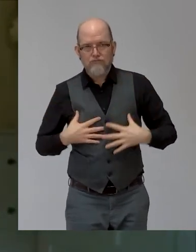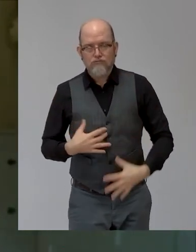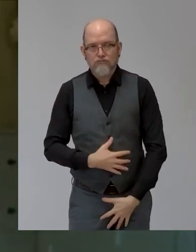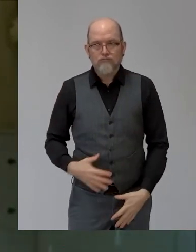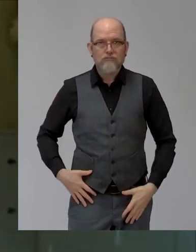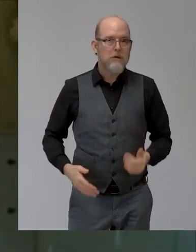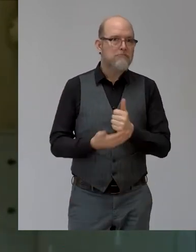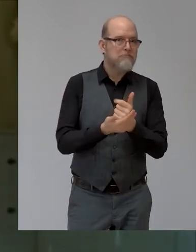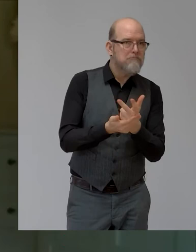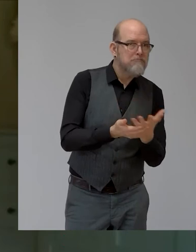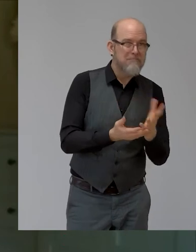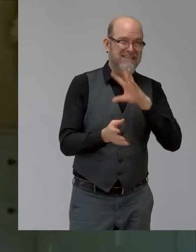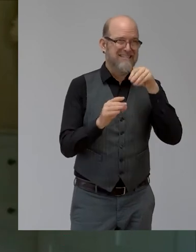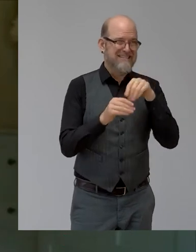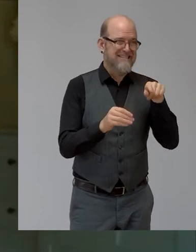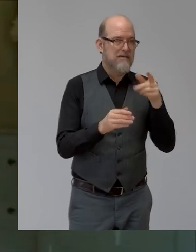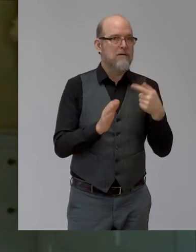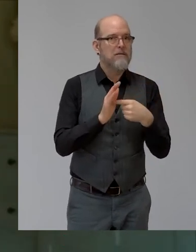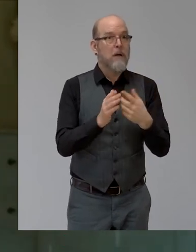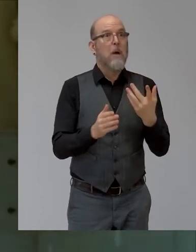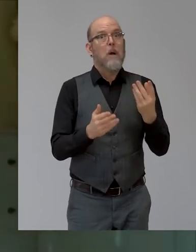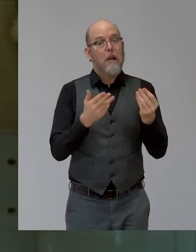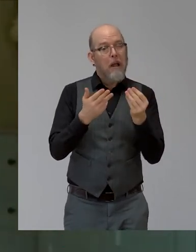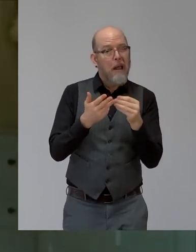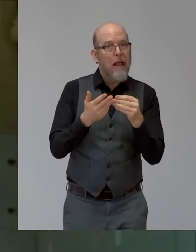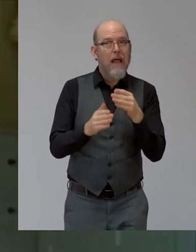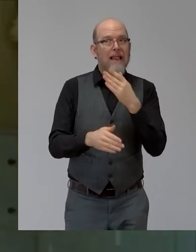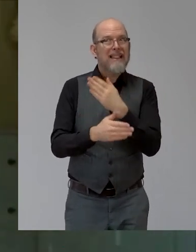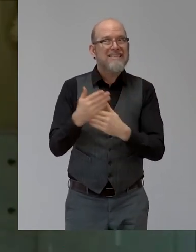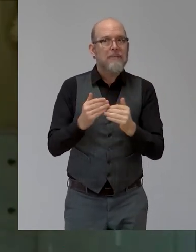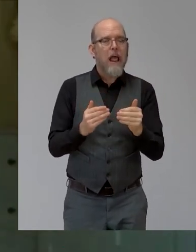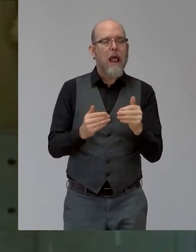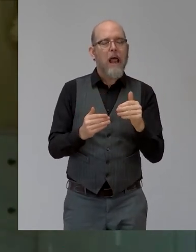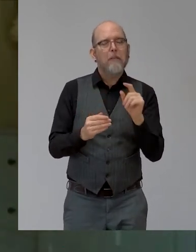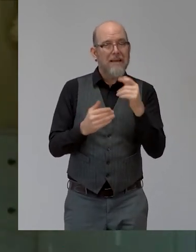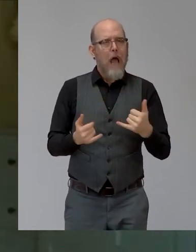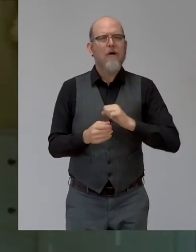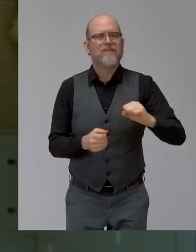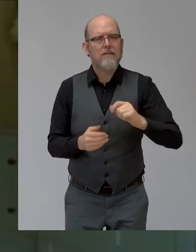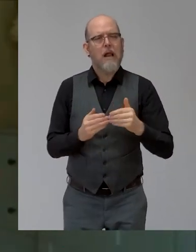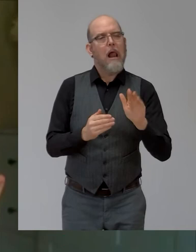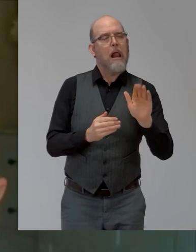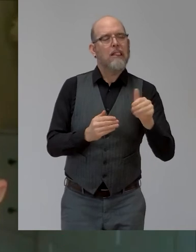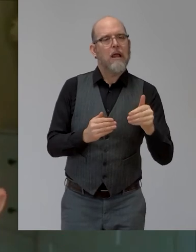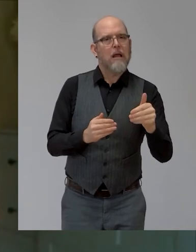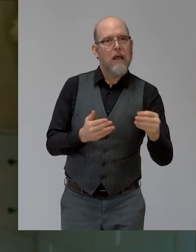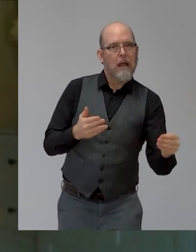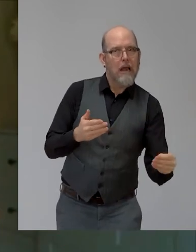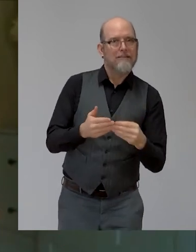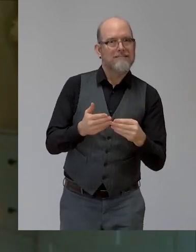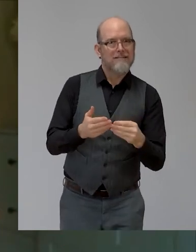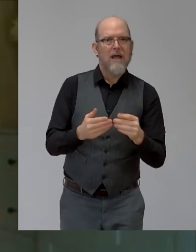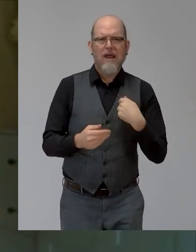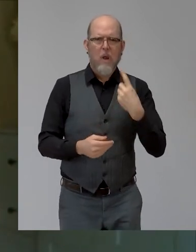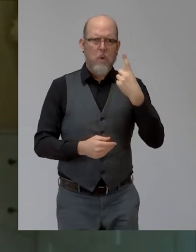and then we'll eventually get to disability. Maybe, I mean, obviously race came to the forefront as it should have done last year and it should have been there all along, but,